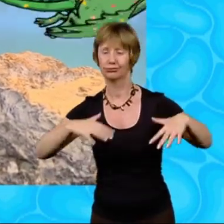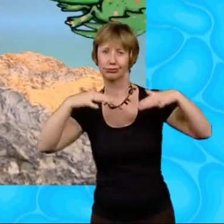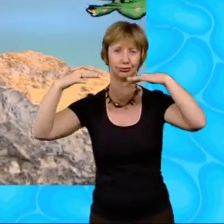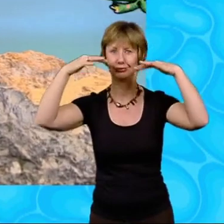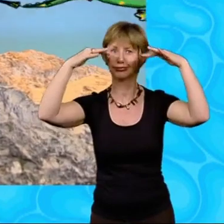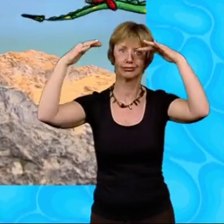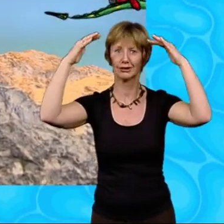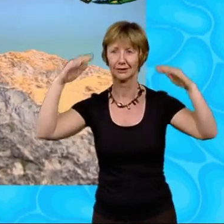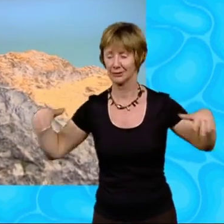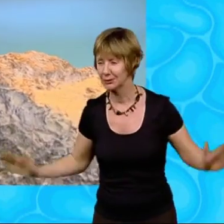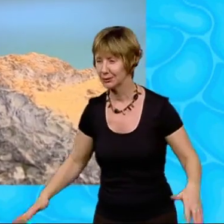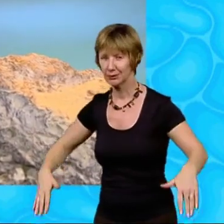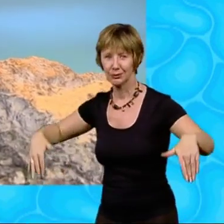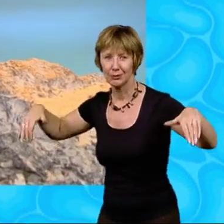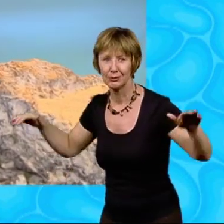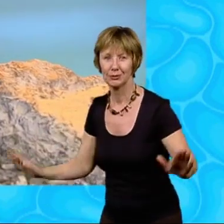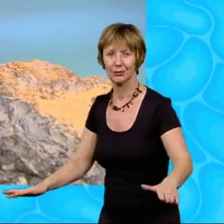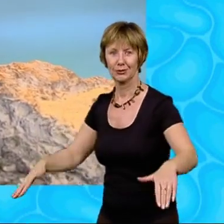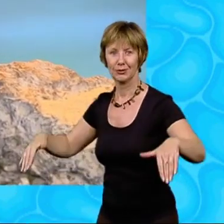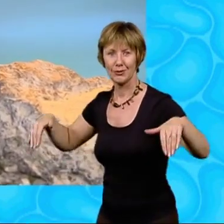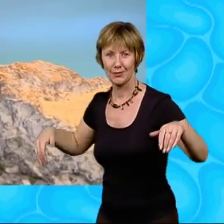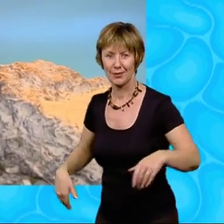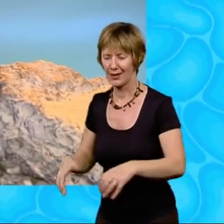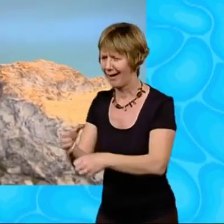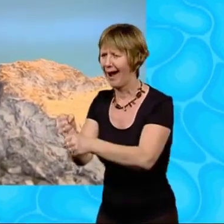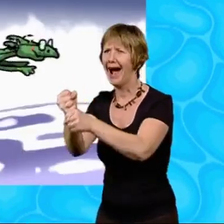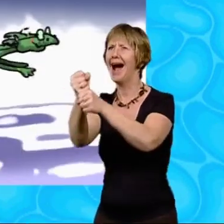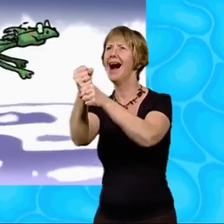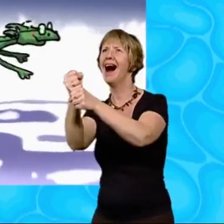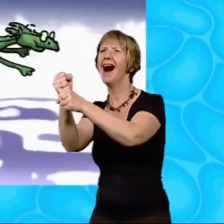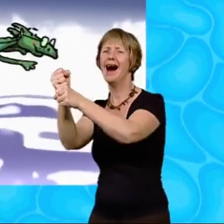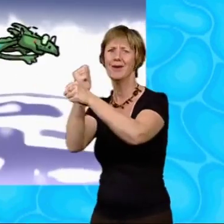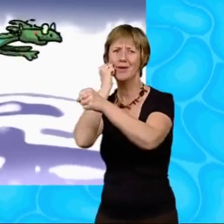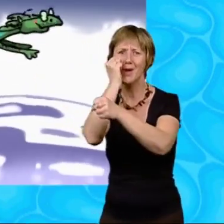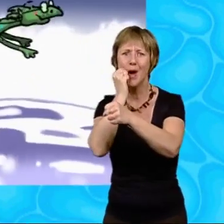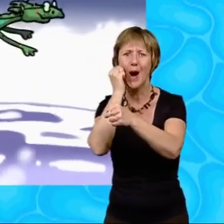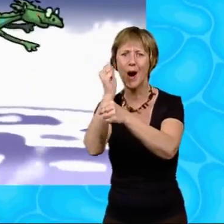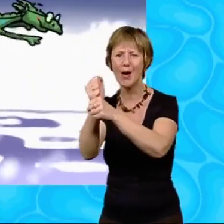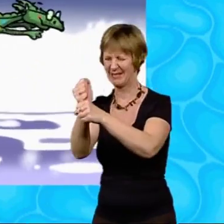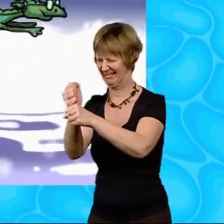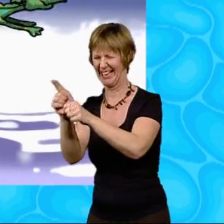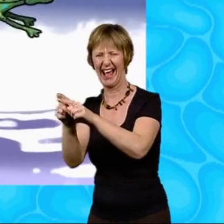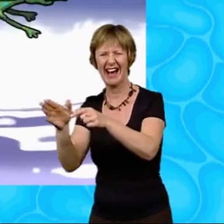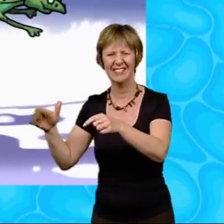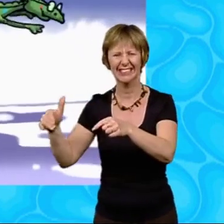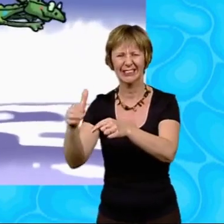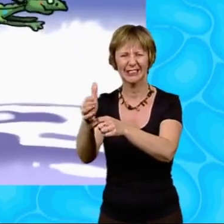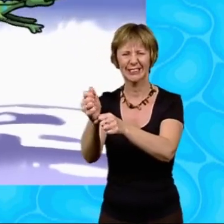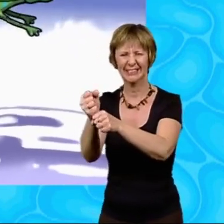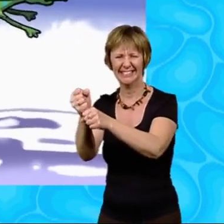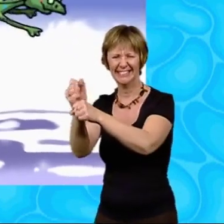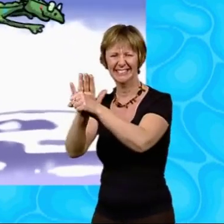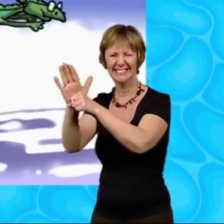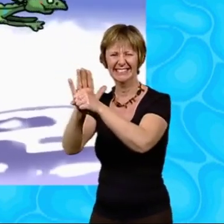as we flew over the sea. Miss Porter's tail was very warm but scaly and rough, which was just as well because if it had been smooth,